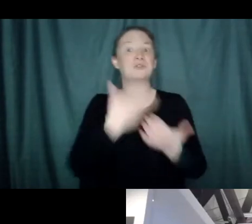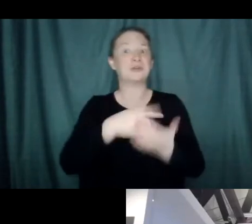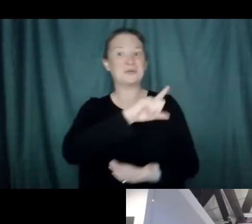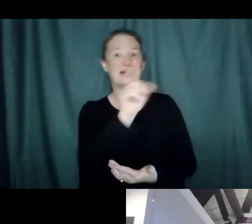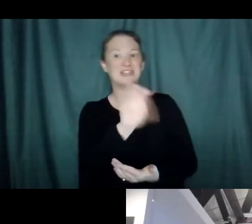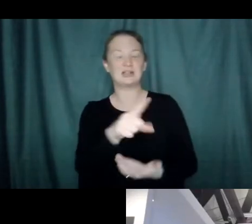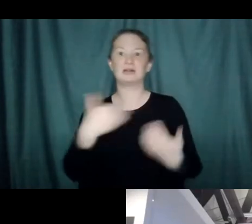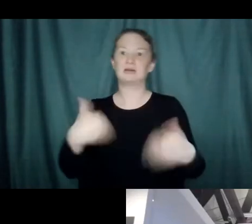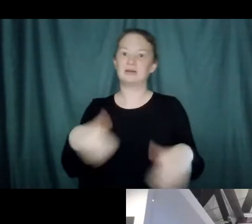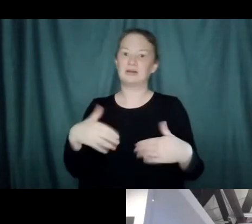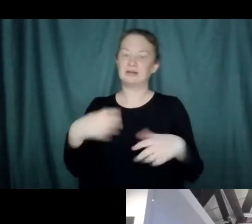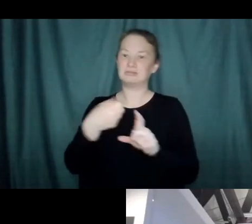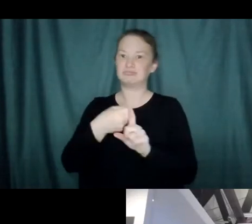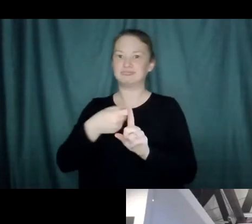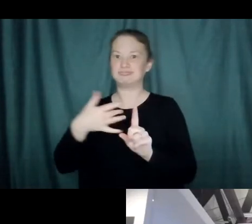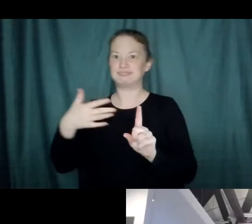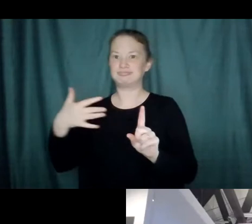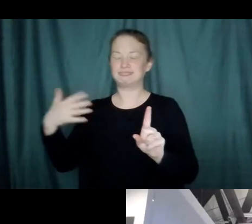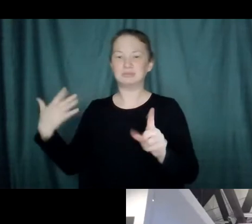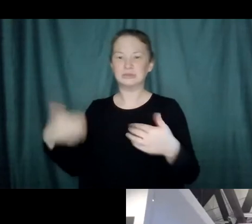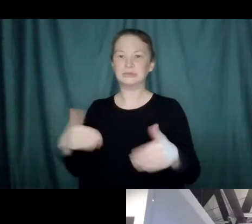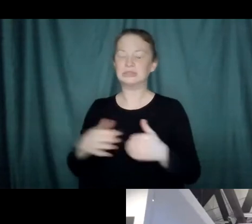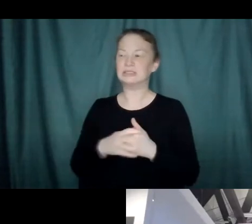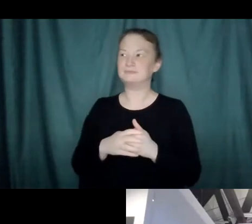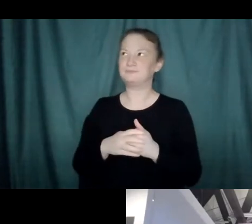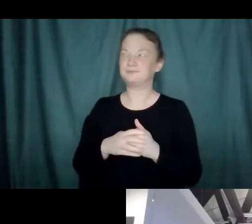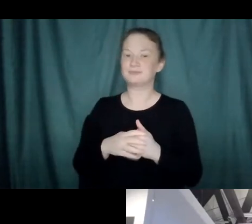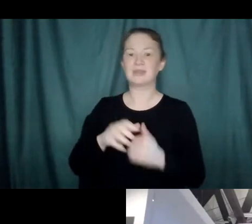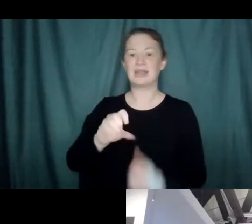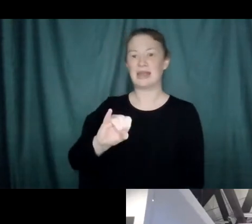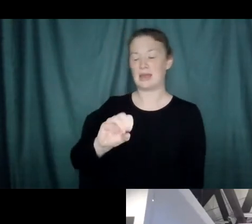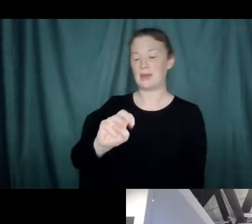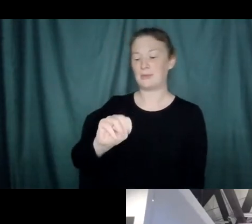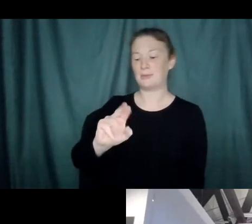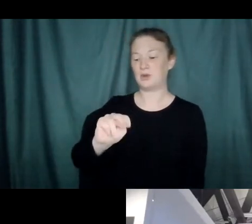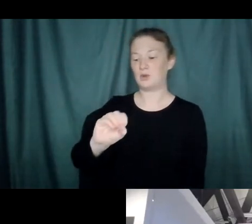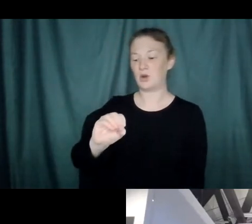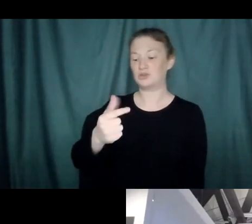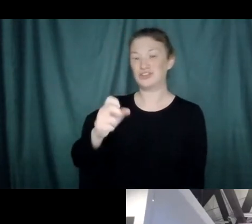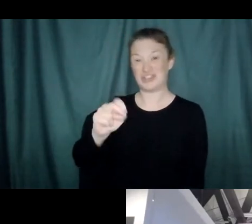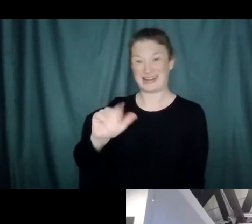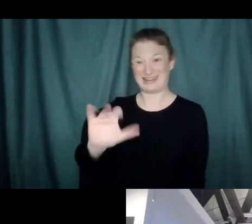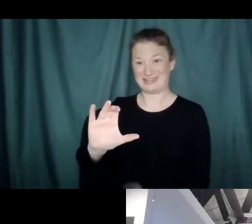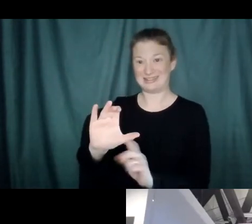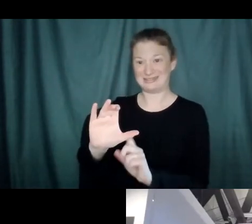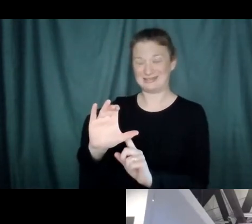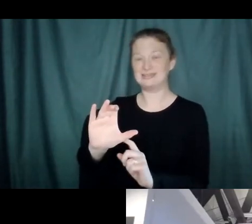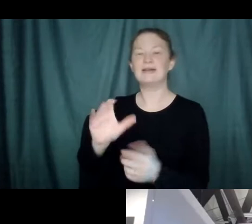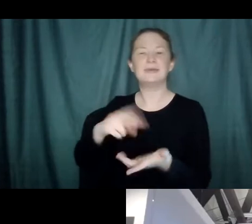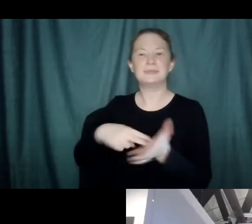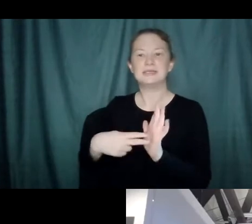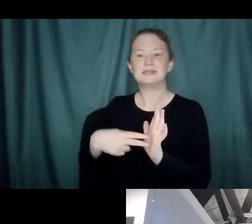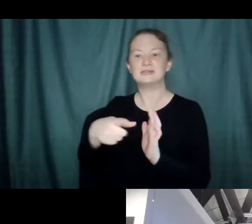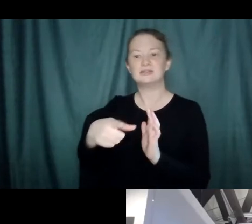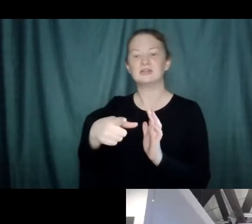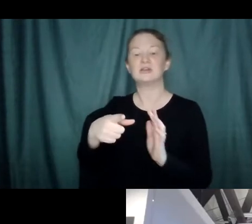lot of finesse there. For something to be immunogenic, it means that if you introduce